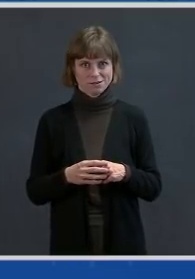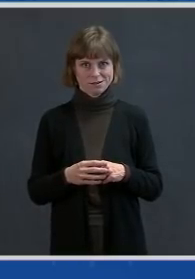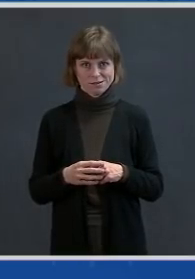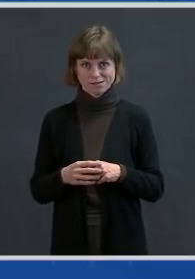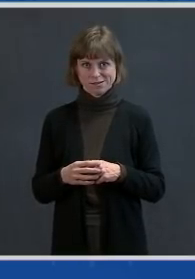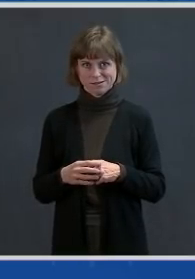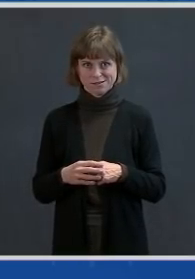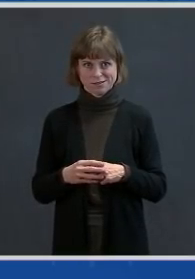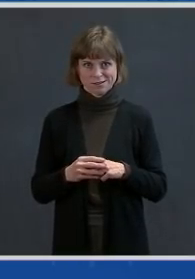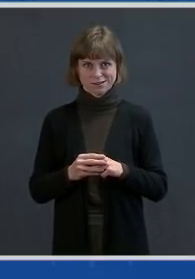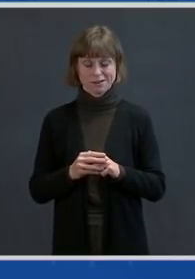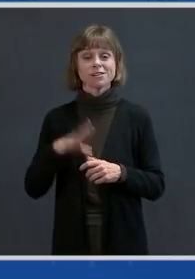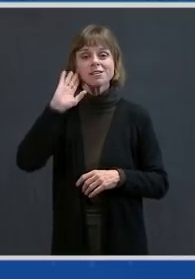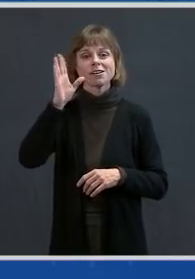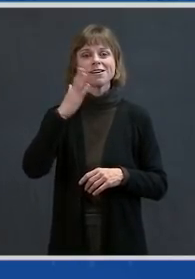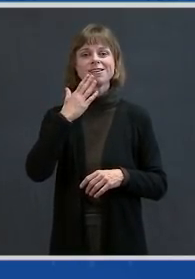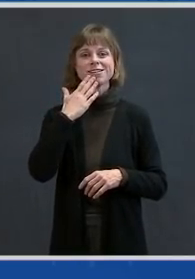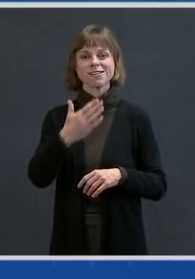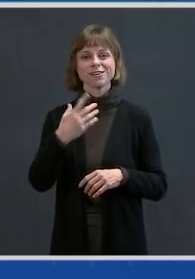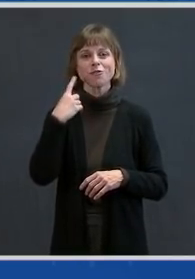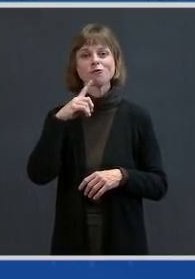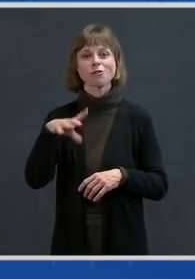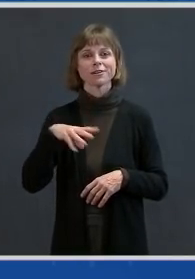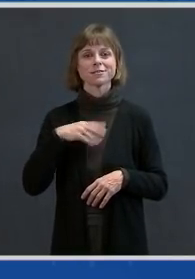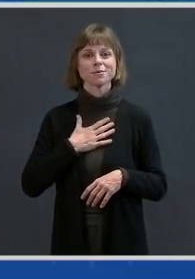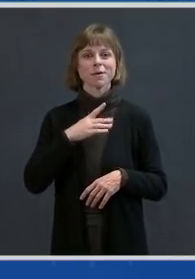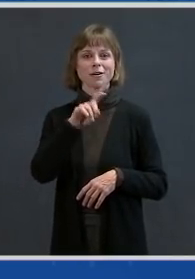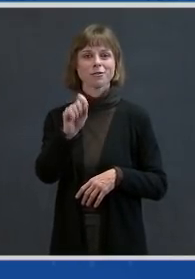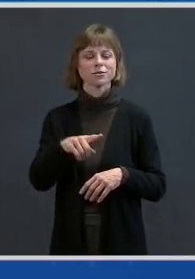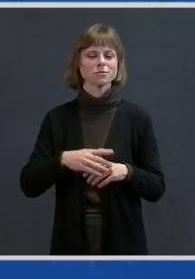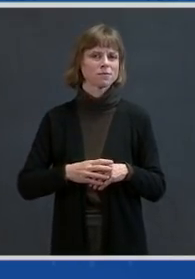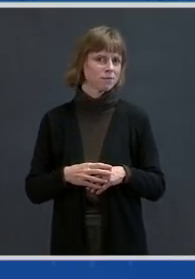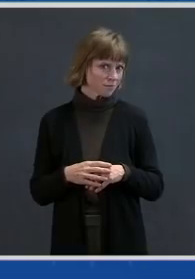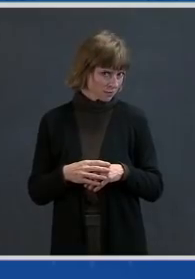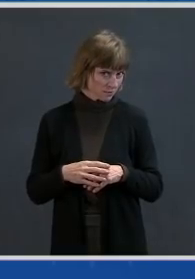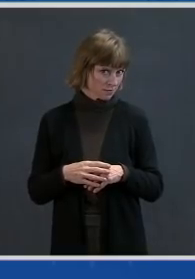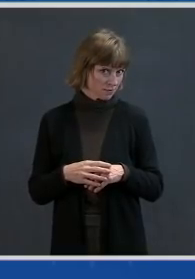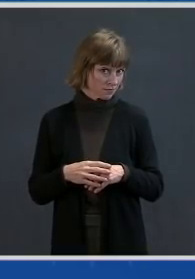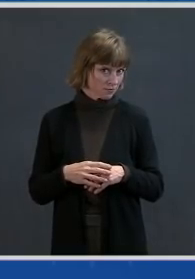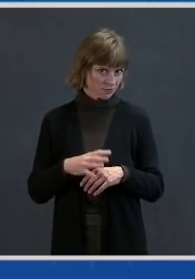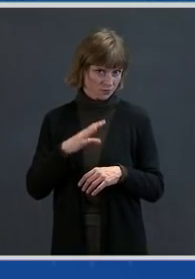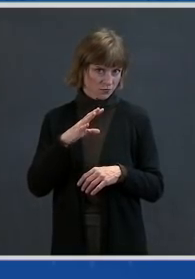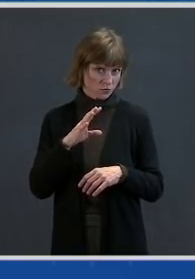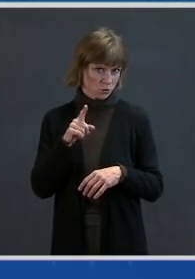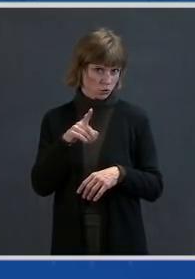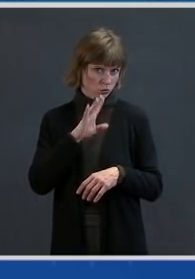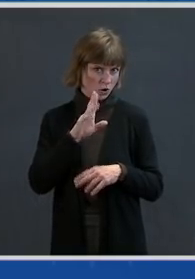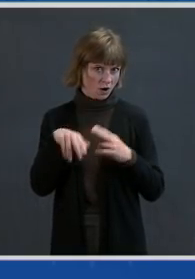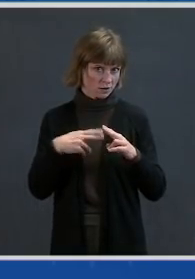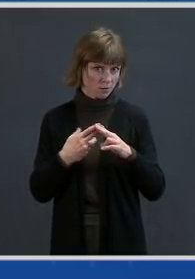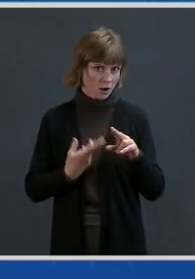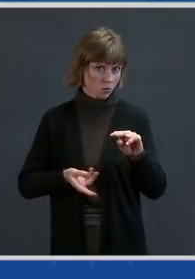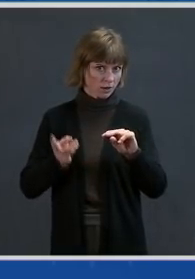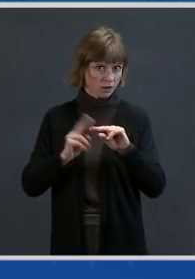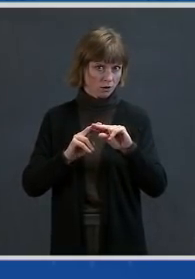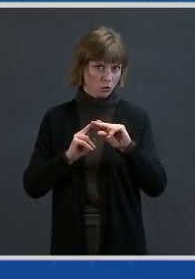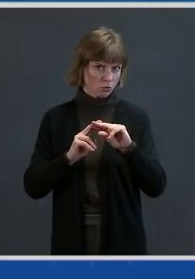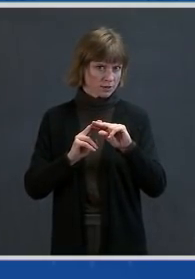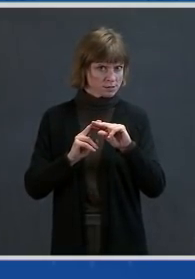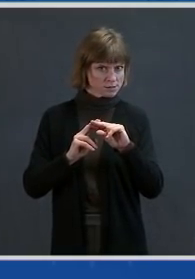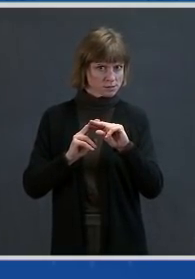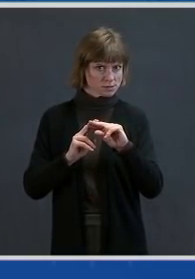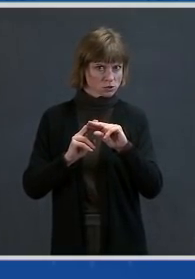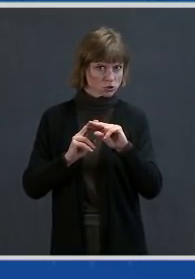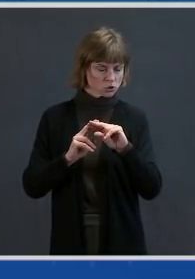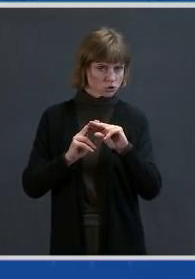Hi. Thank you for taking my question. You've used this forum to talk about increases to boost the supply